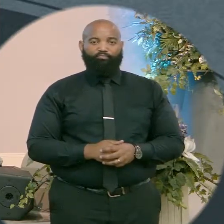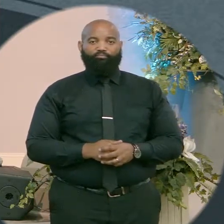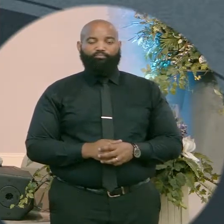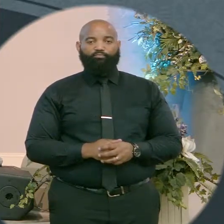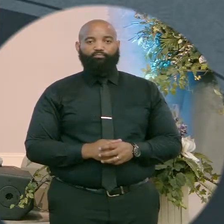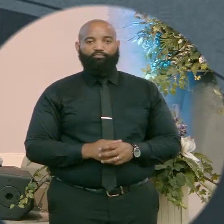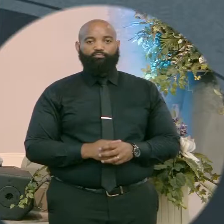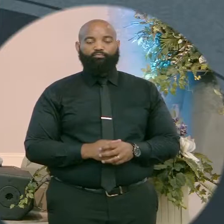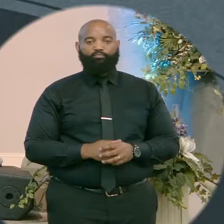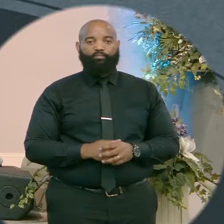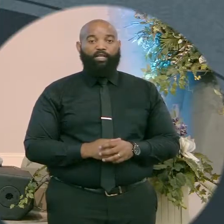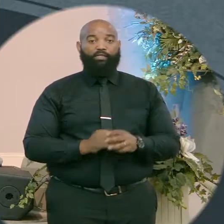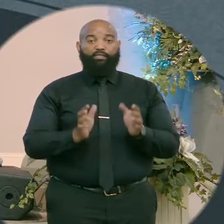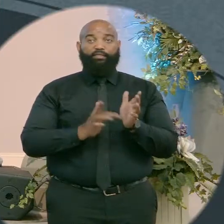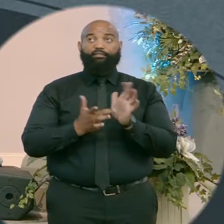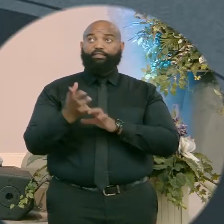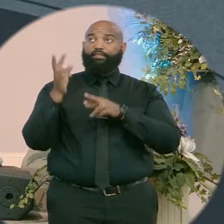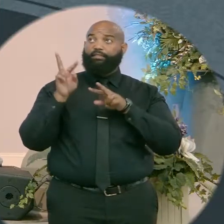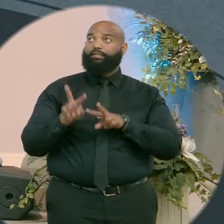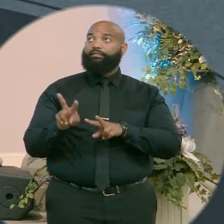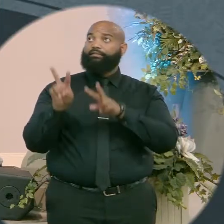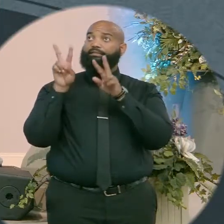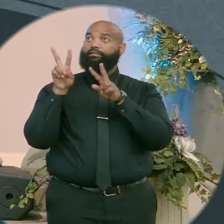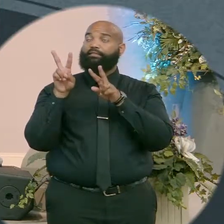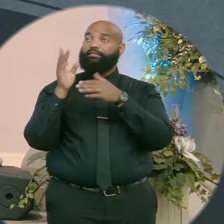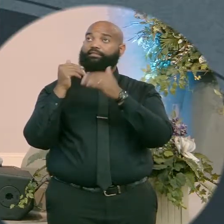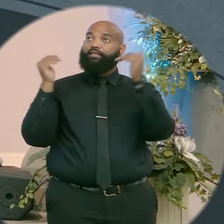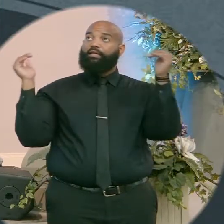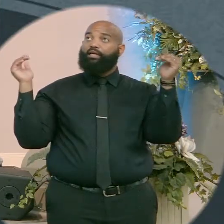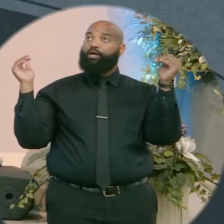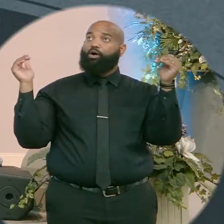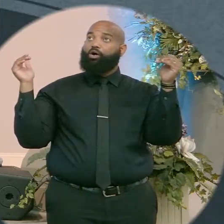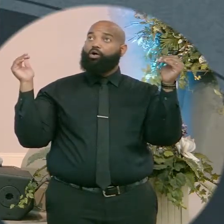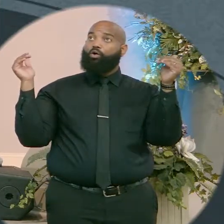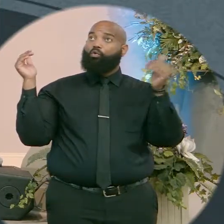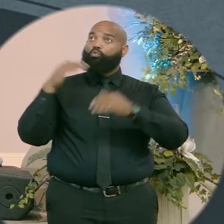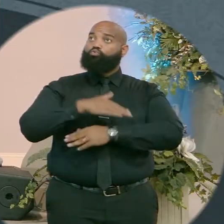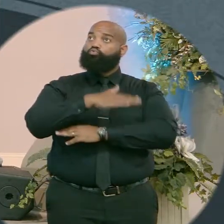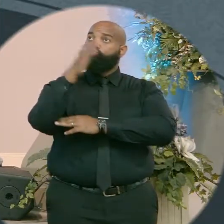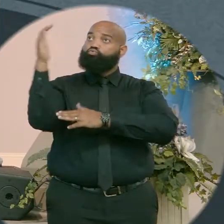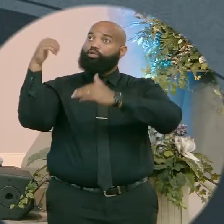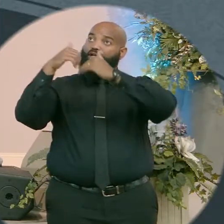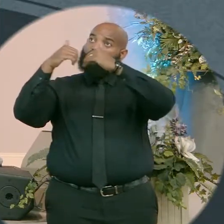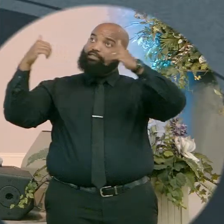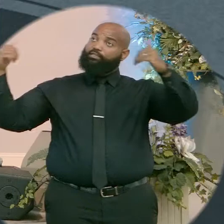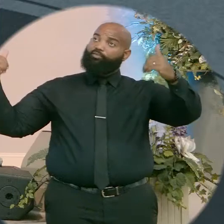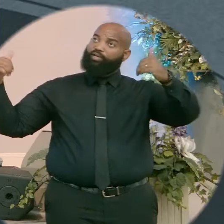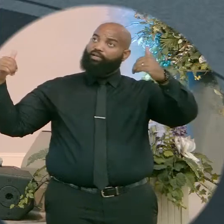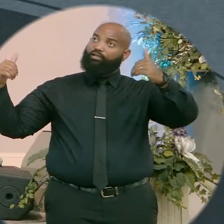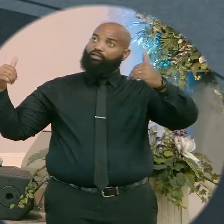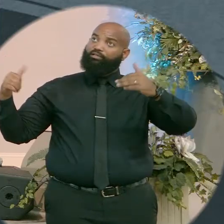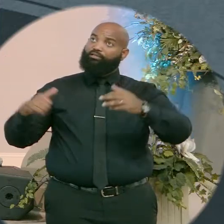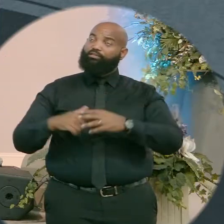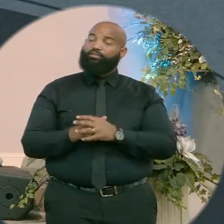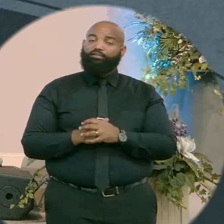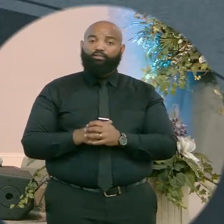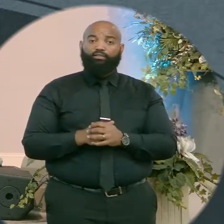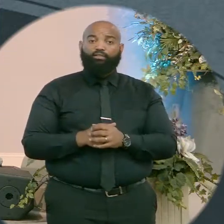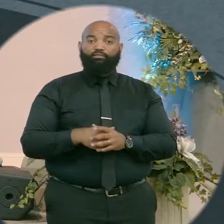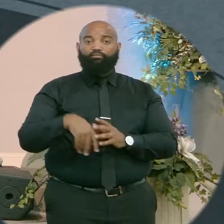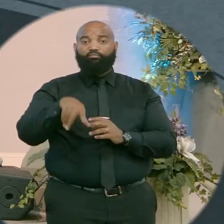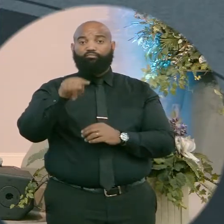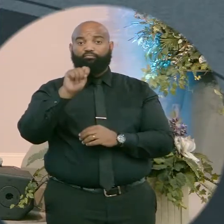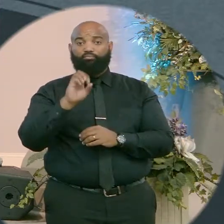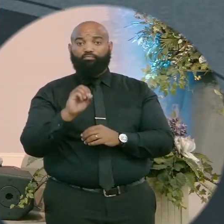of the sky. And Jesus sees the heavens being torn open. This word torn is so important because it only appears in the Bible twice.